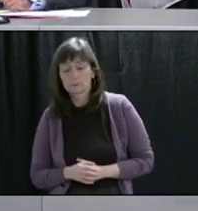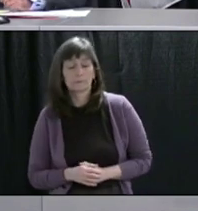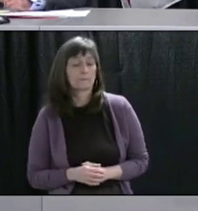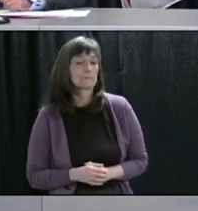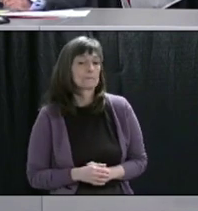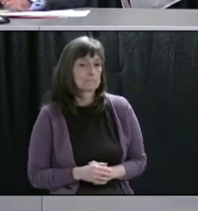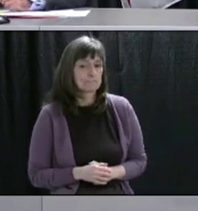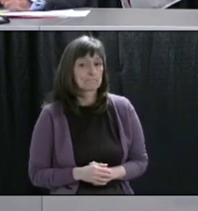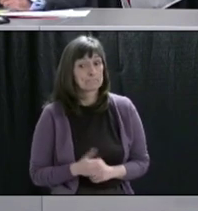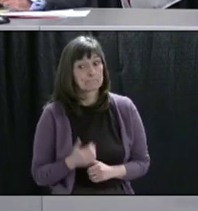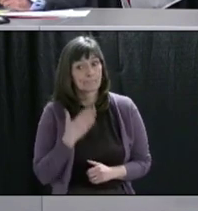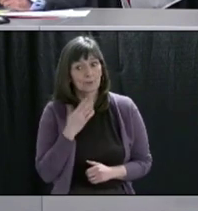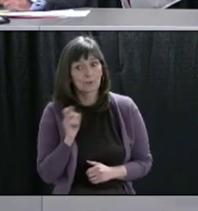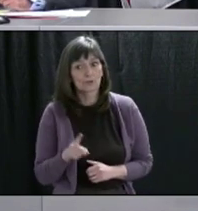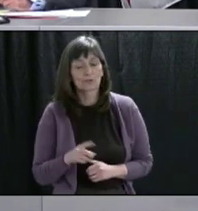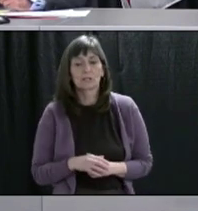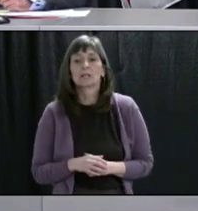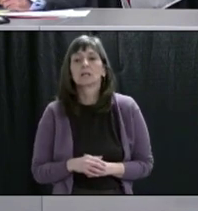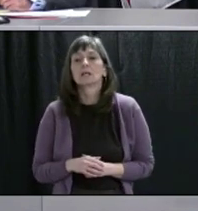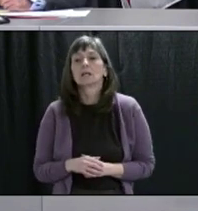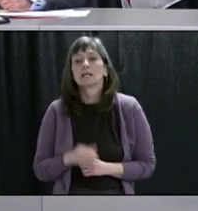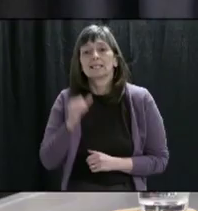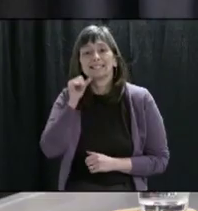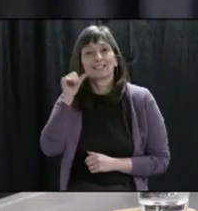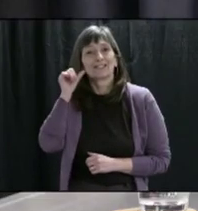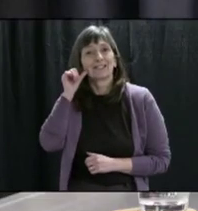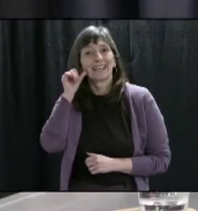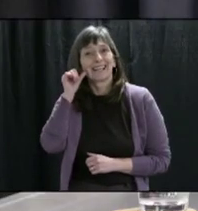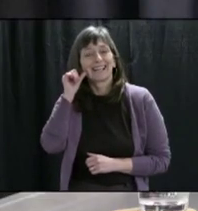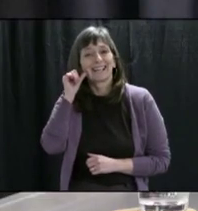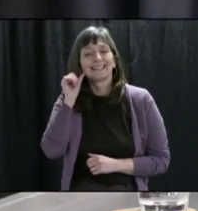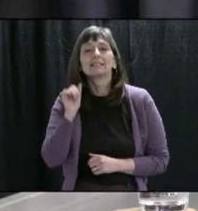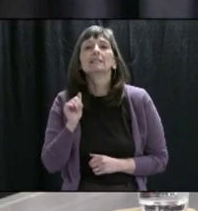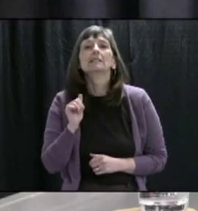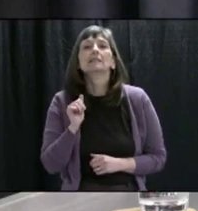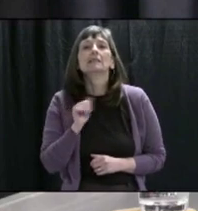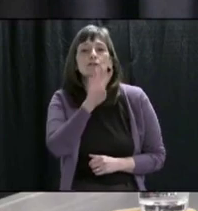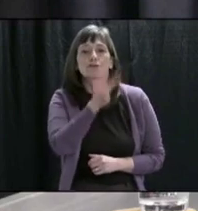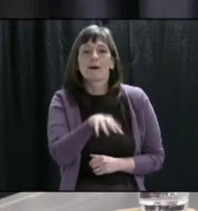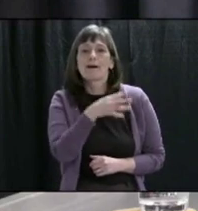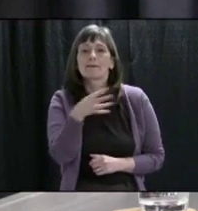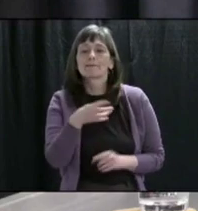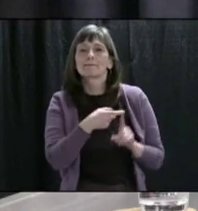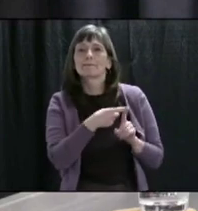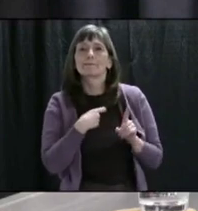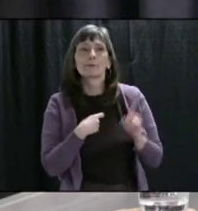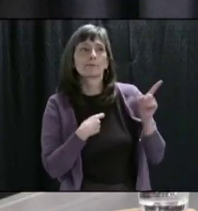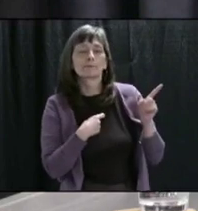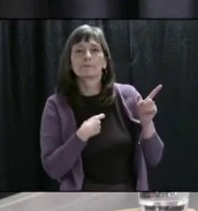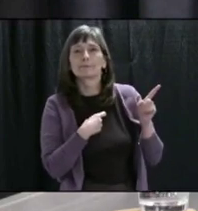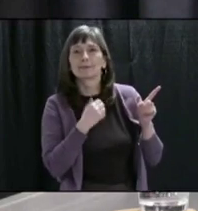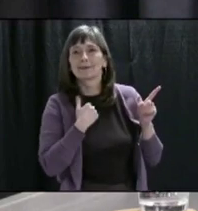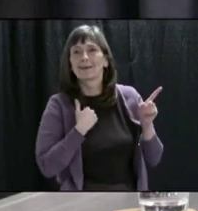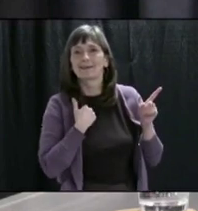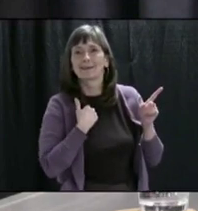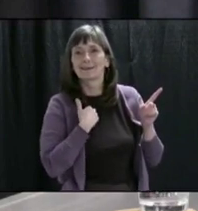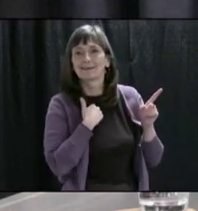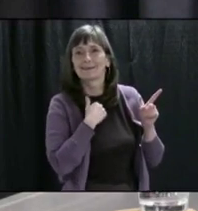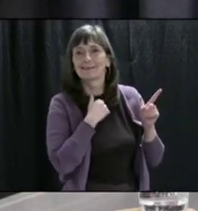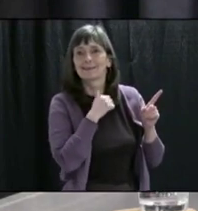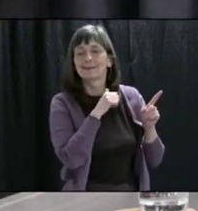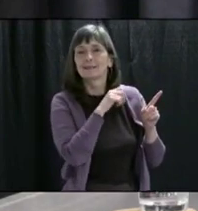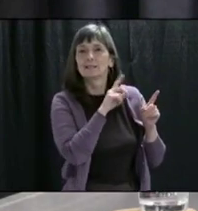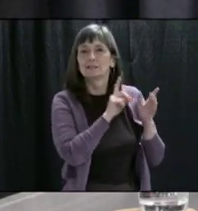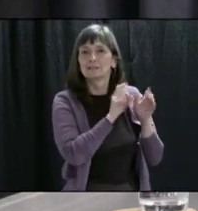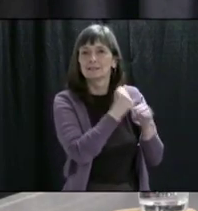The graphic that Dr. Rahman got from Kaihai yesterday had a bar on it that indicated capacity